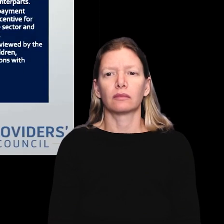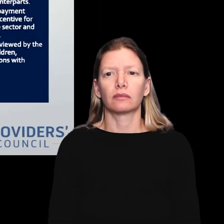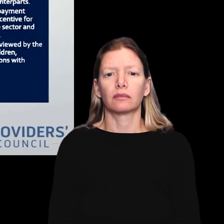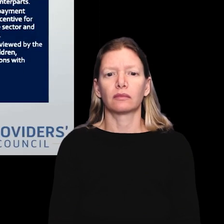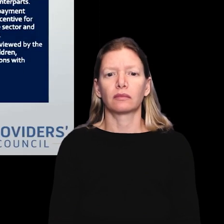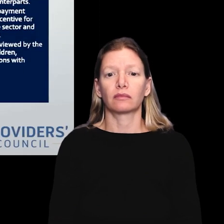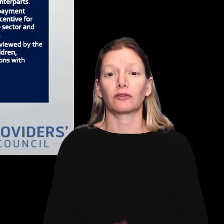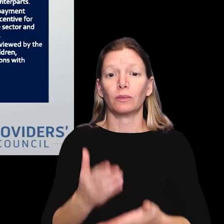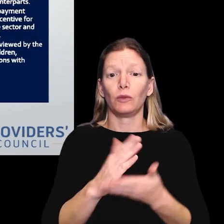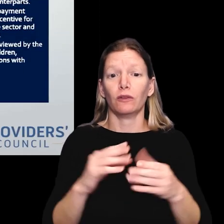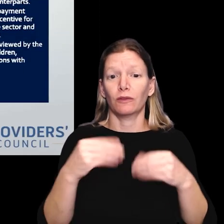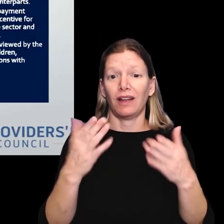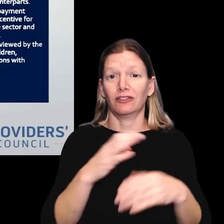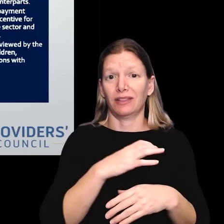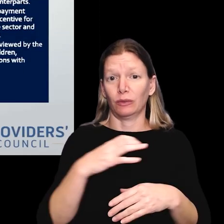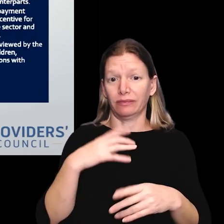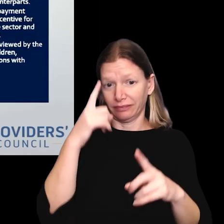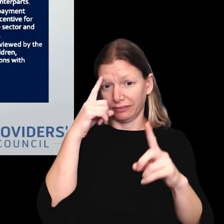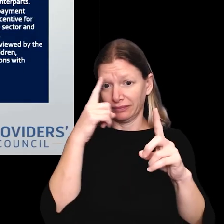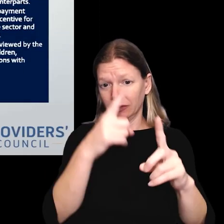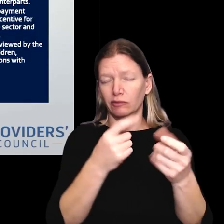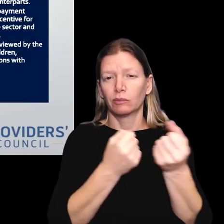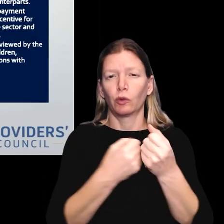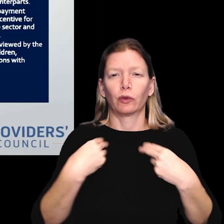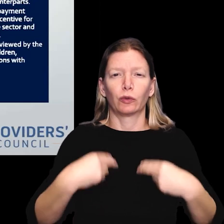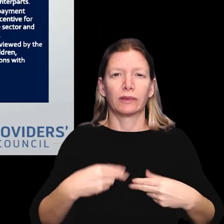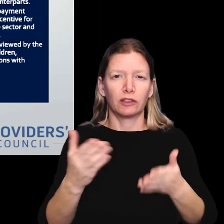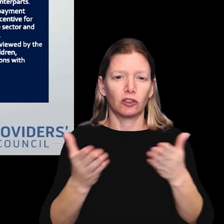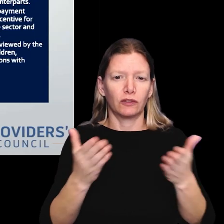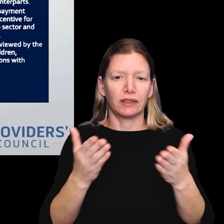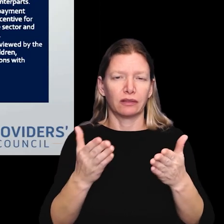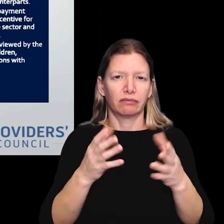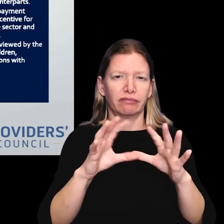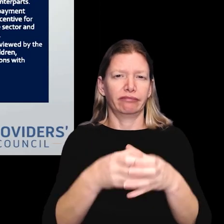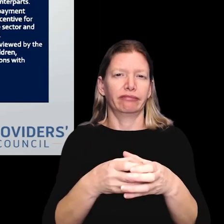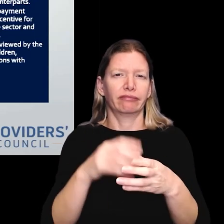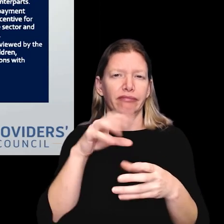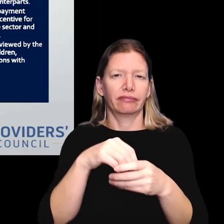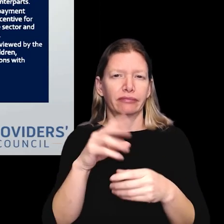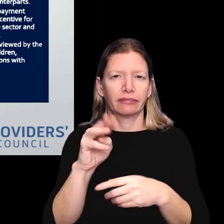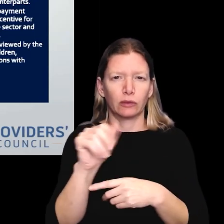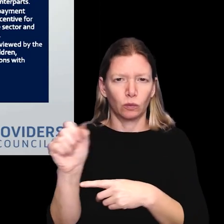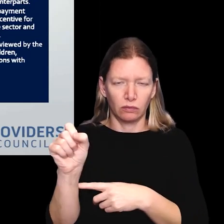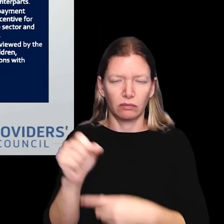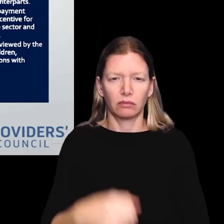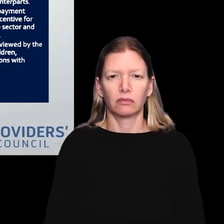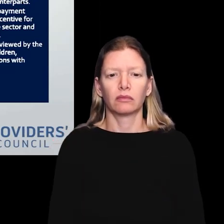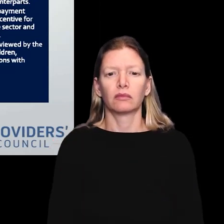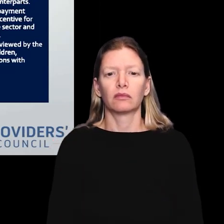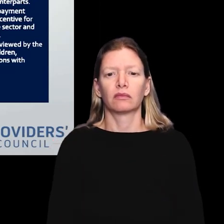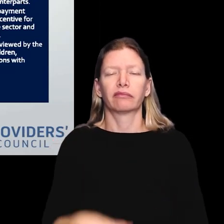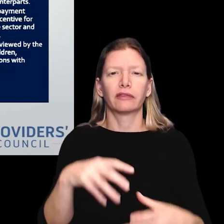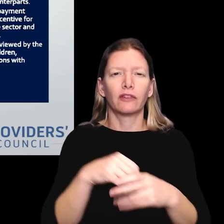So part of the Providers Council's mission is to support the human services sector in Massachusetts,